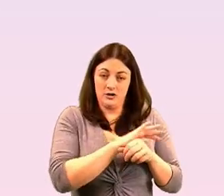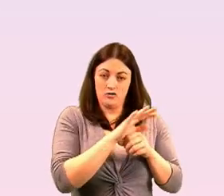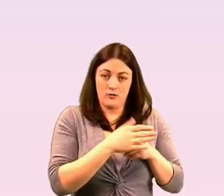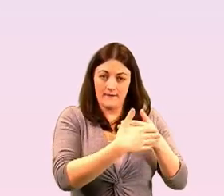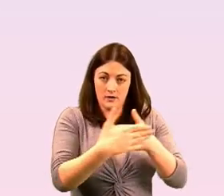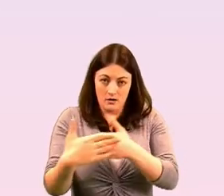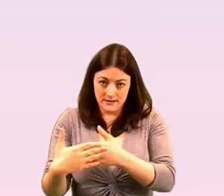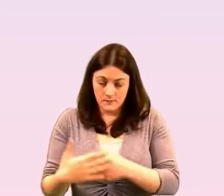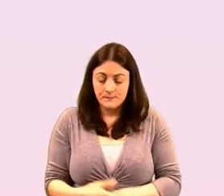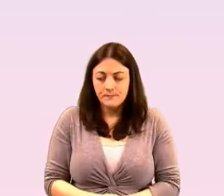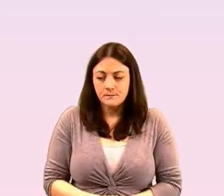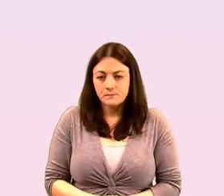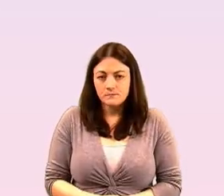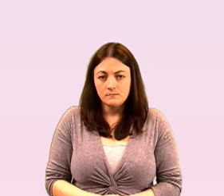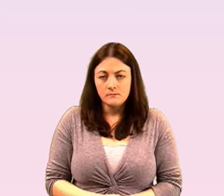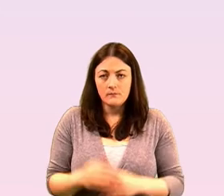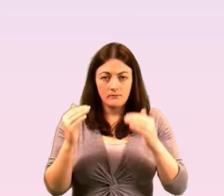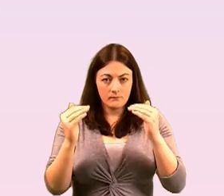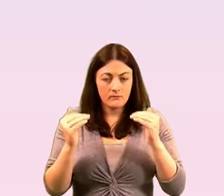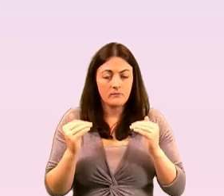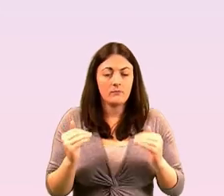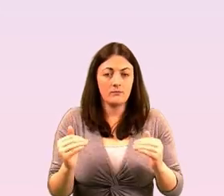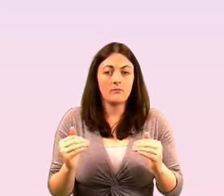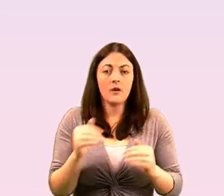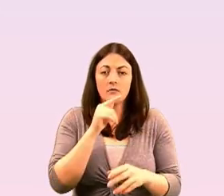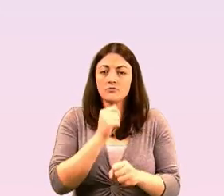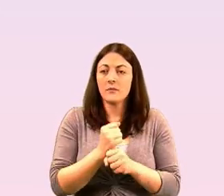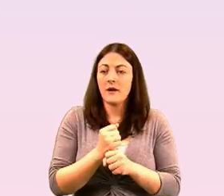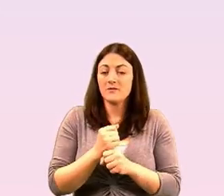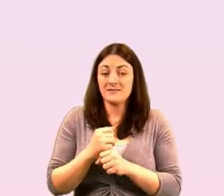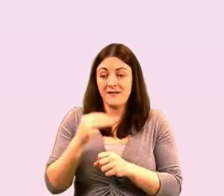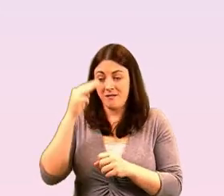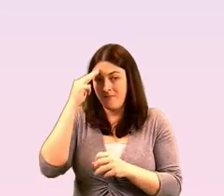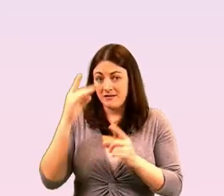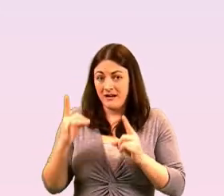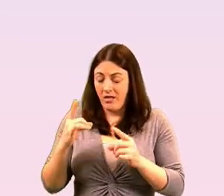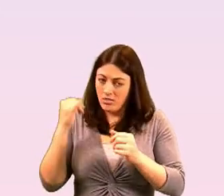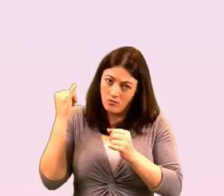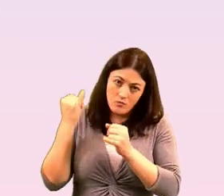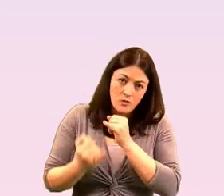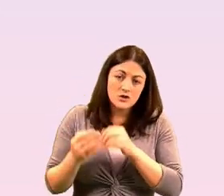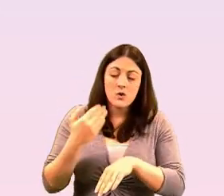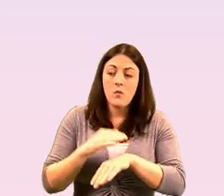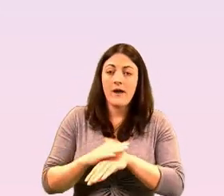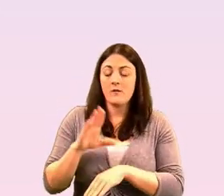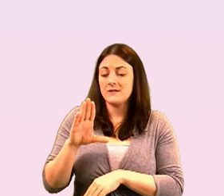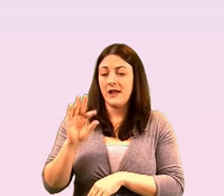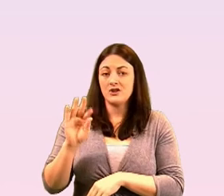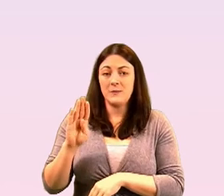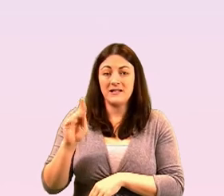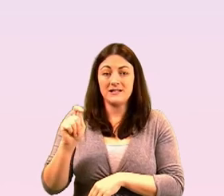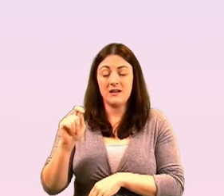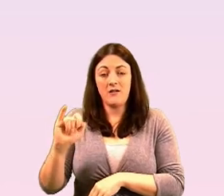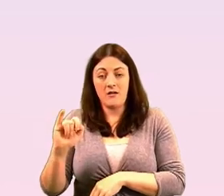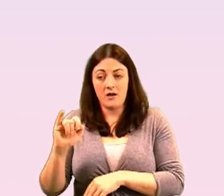followed in that is is the very serious decline in mental health among lgbti traveler in roma and also